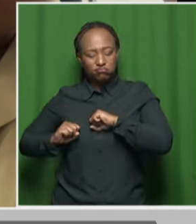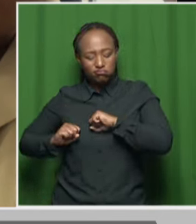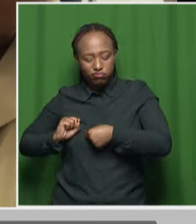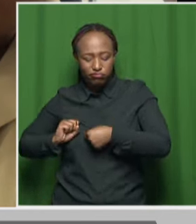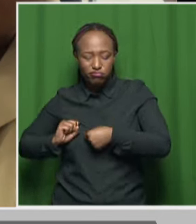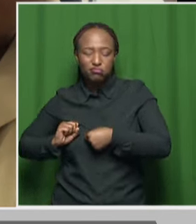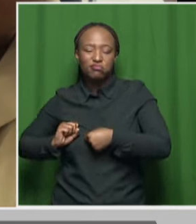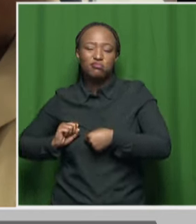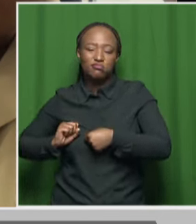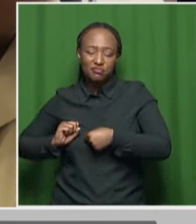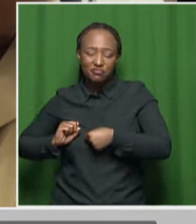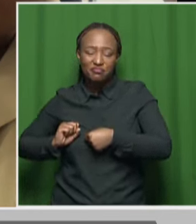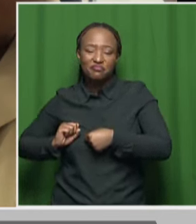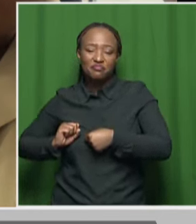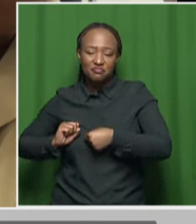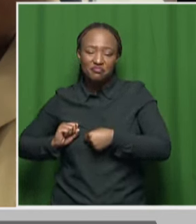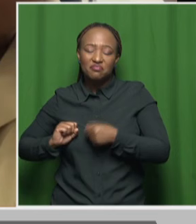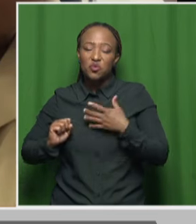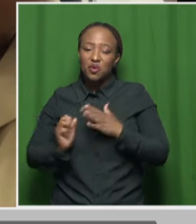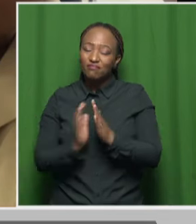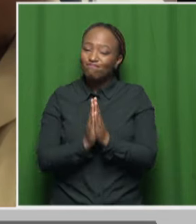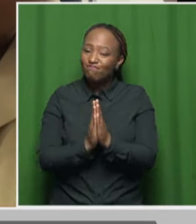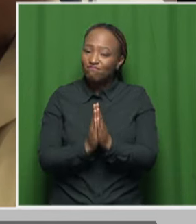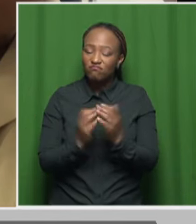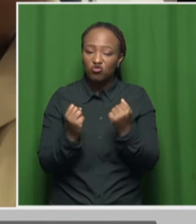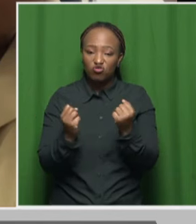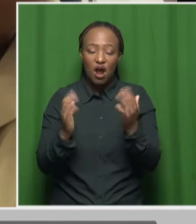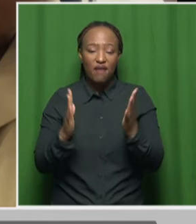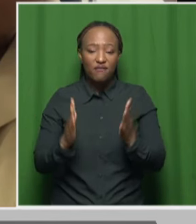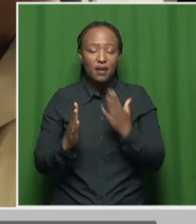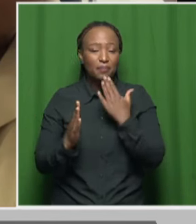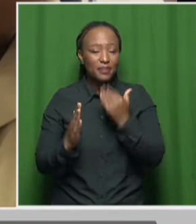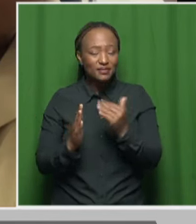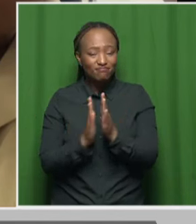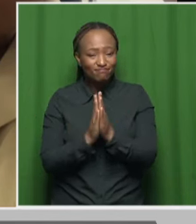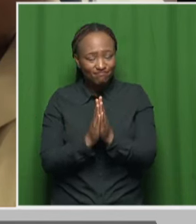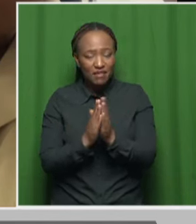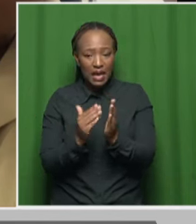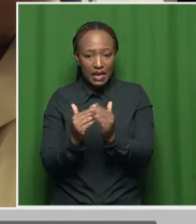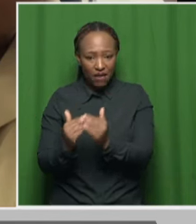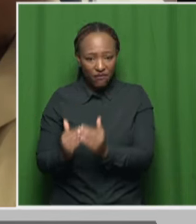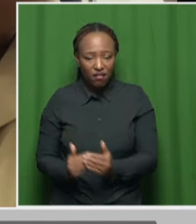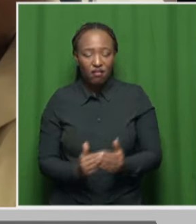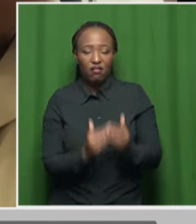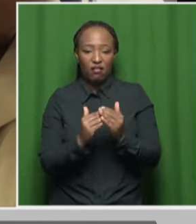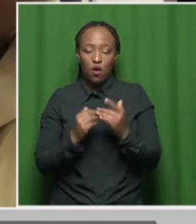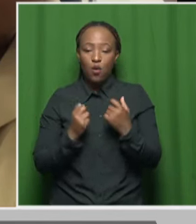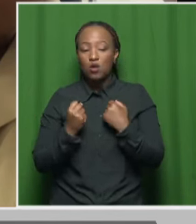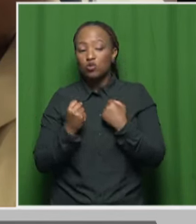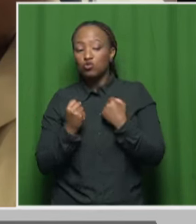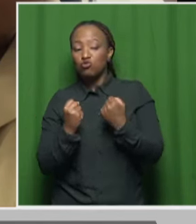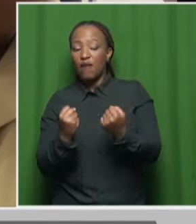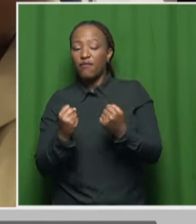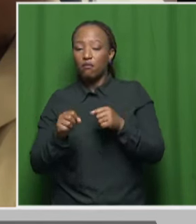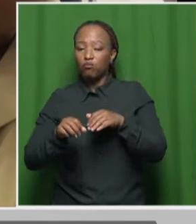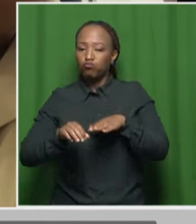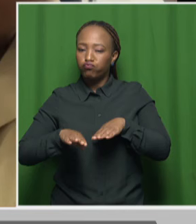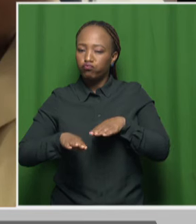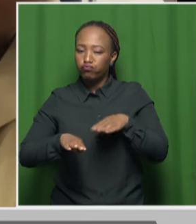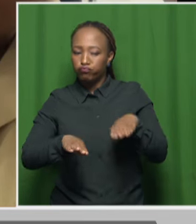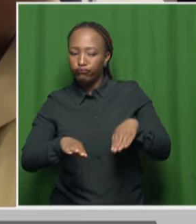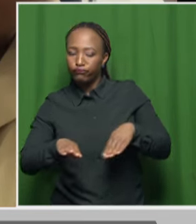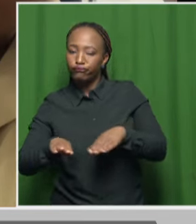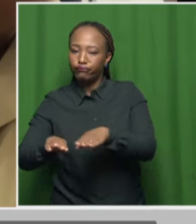And we just want to urge the drivers to be more vigilant while driving. And we just urge them to